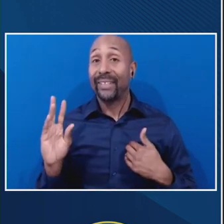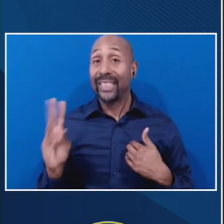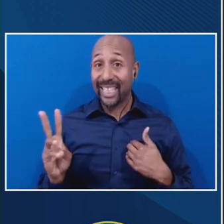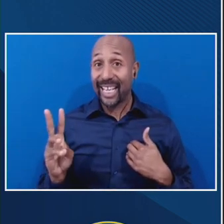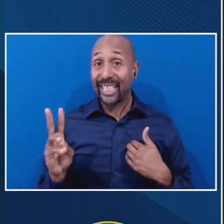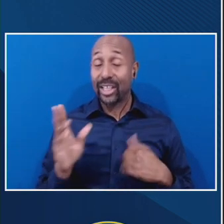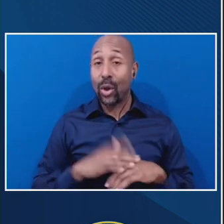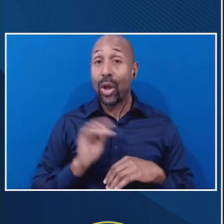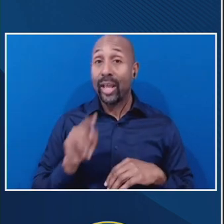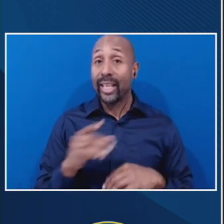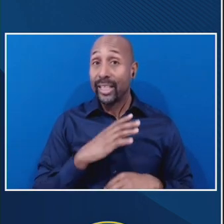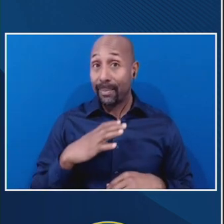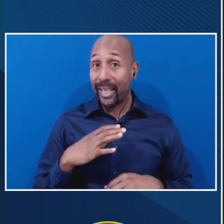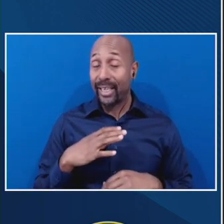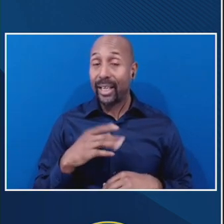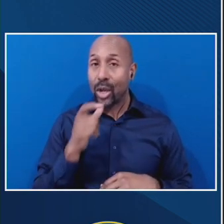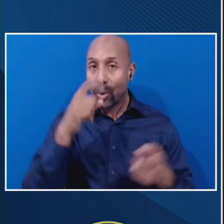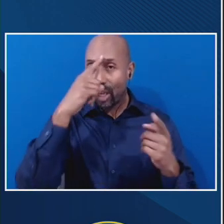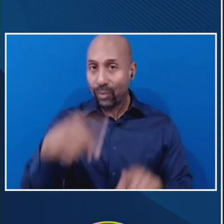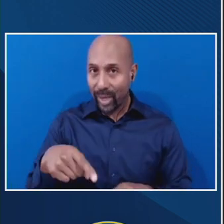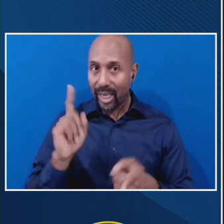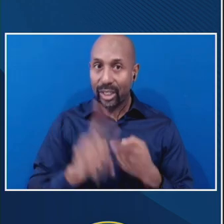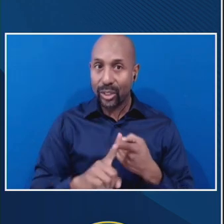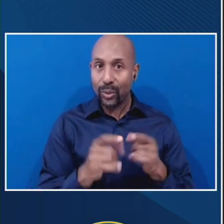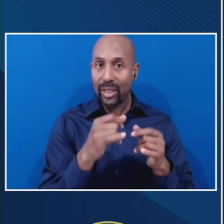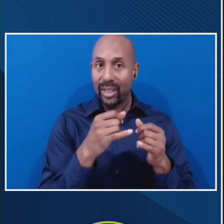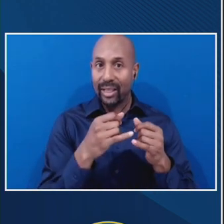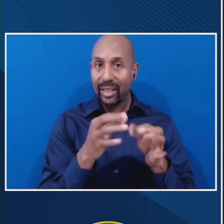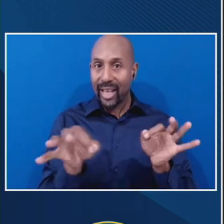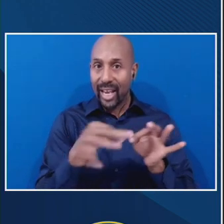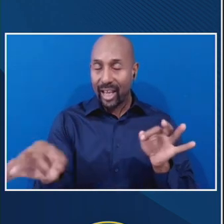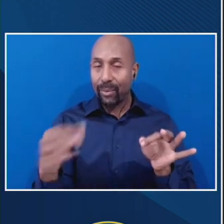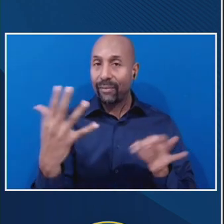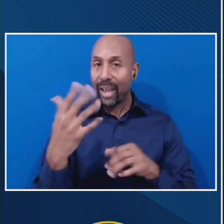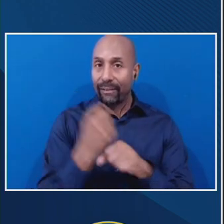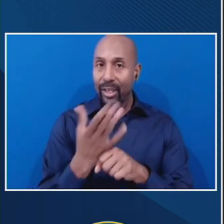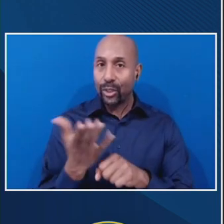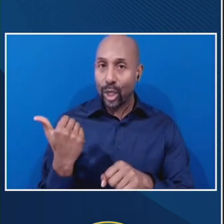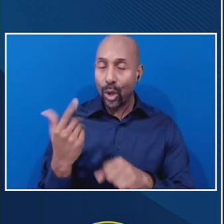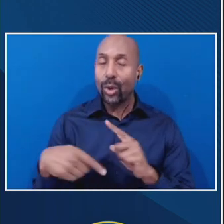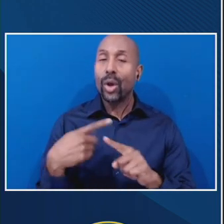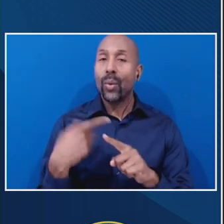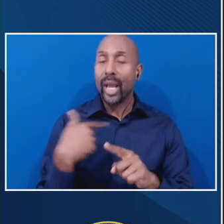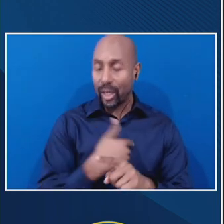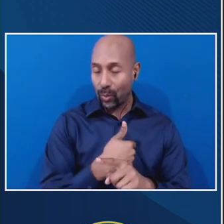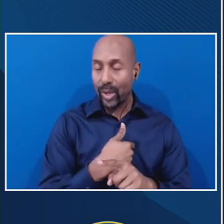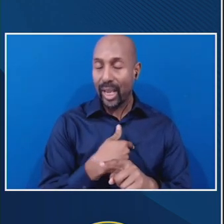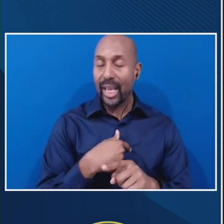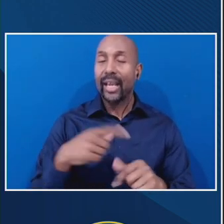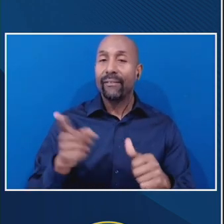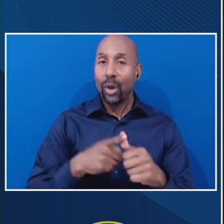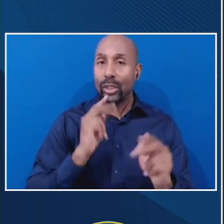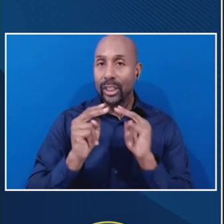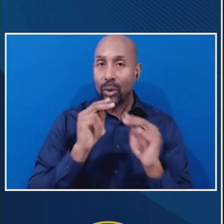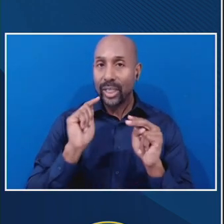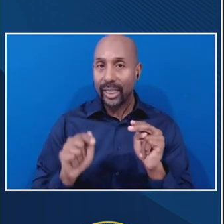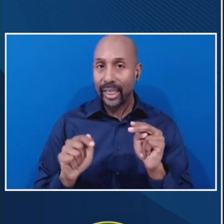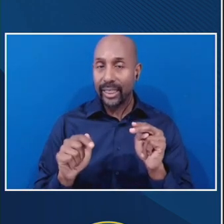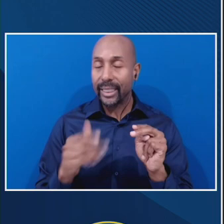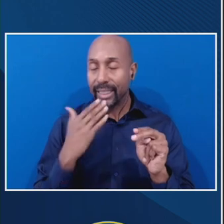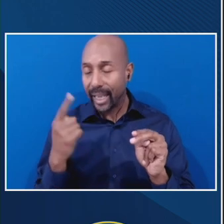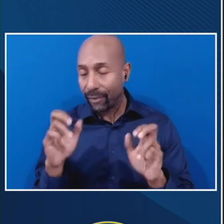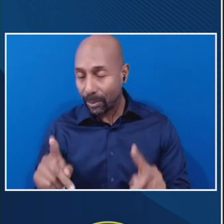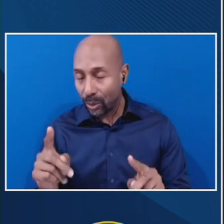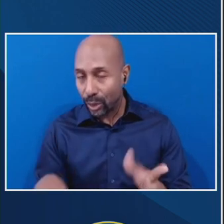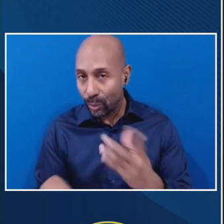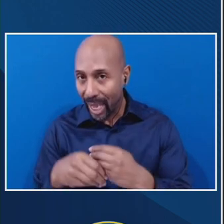language, um, five years ago when we first negotiated this. Um, so appreciate the opportunity to provide some comments. Um, what I'll say broadly is